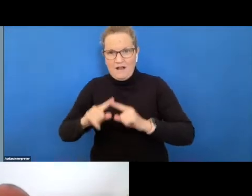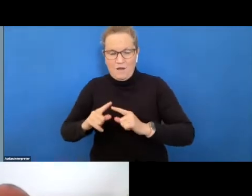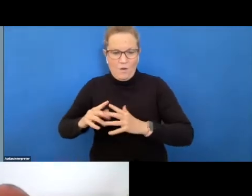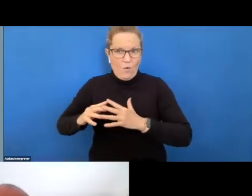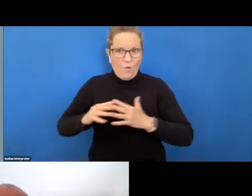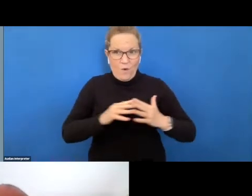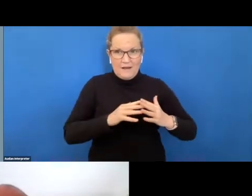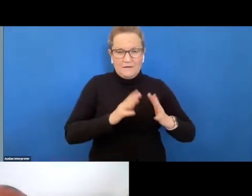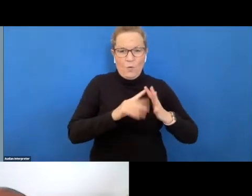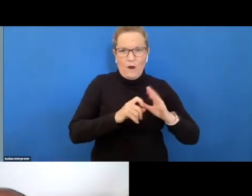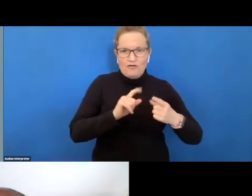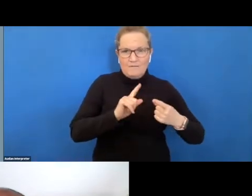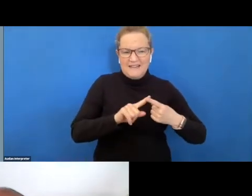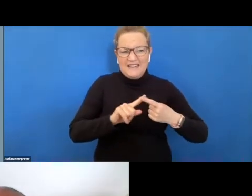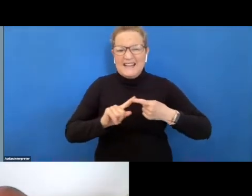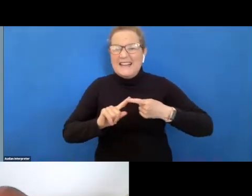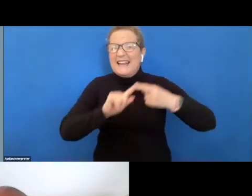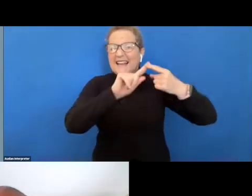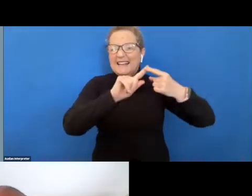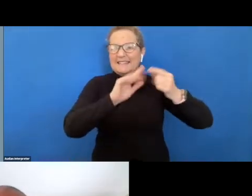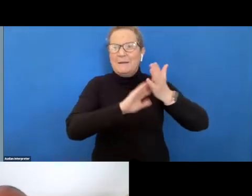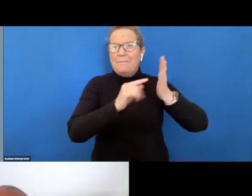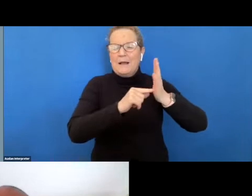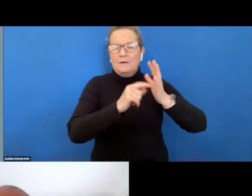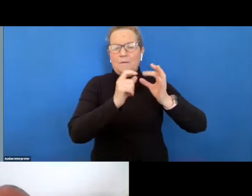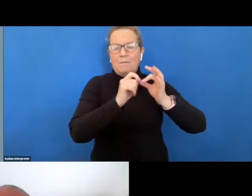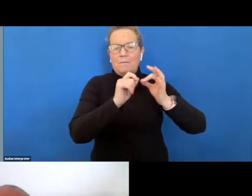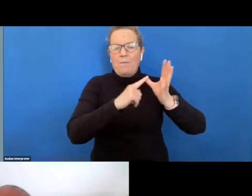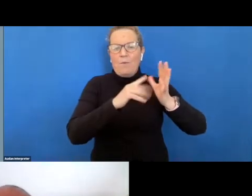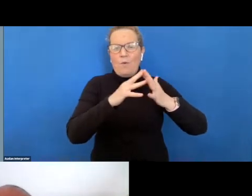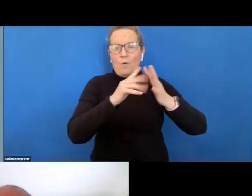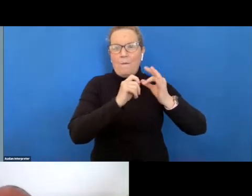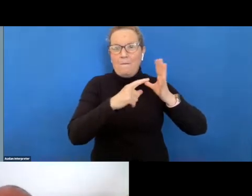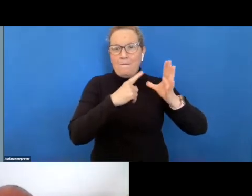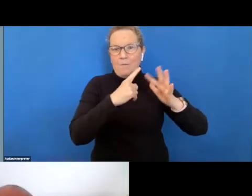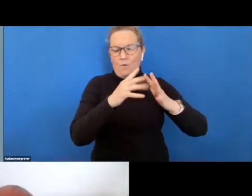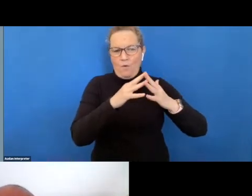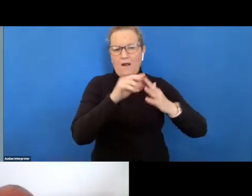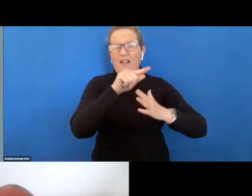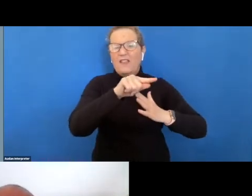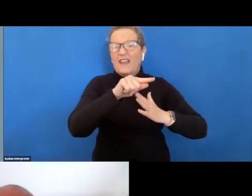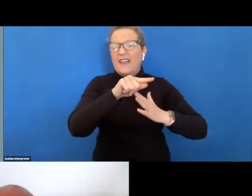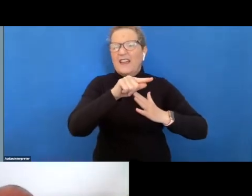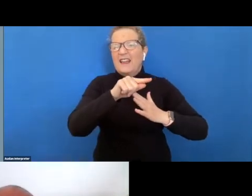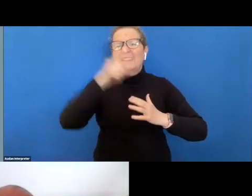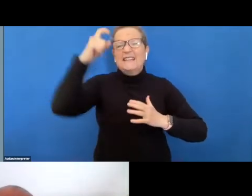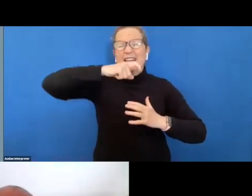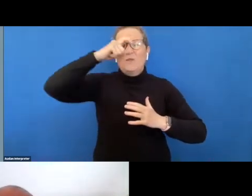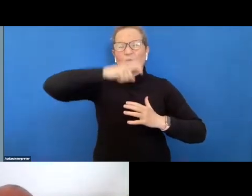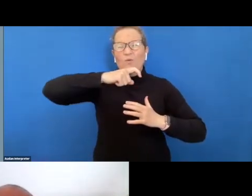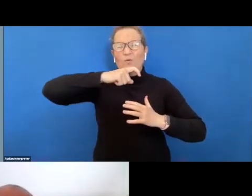and east to mount bau bau the woorundjeri people they have a social totem it is bunjil the eagle